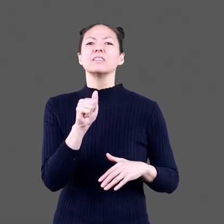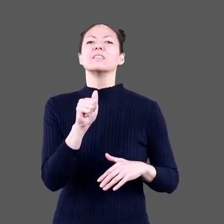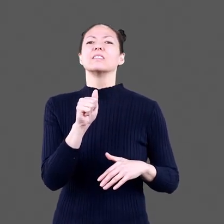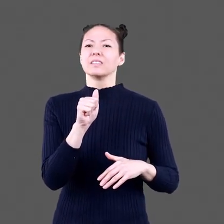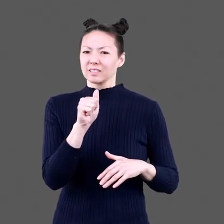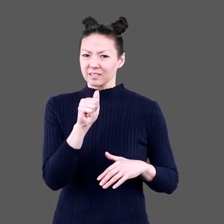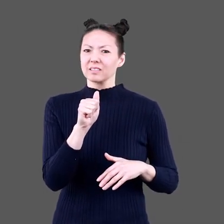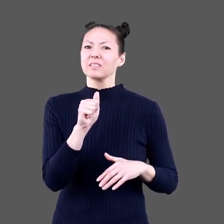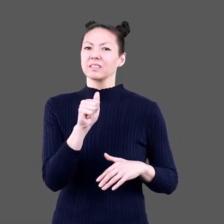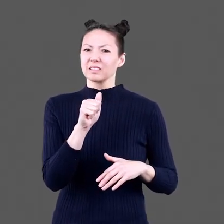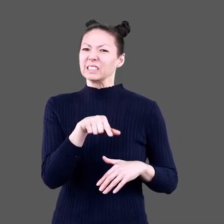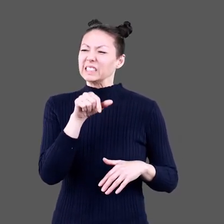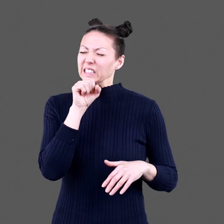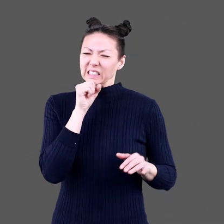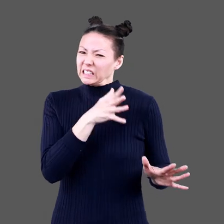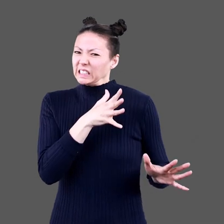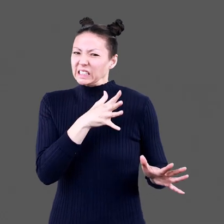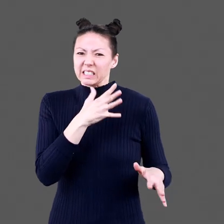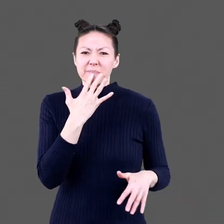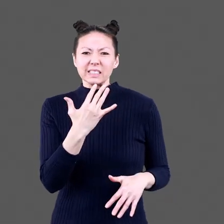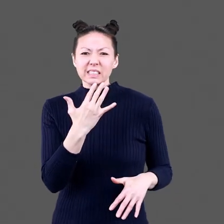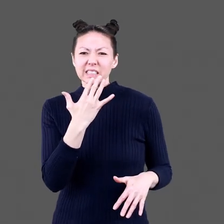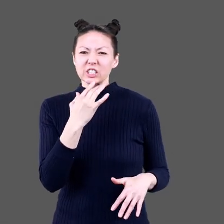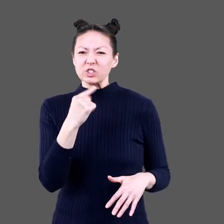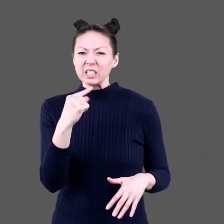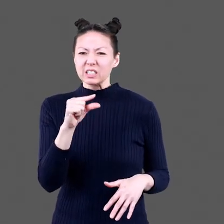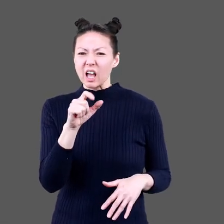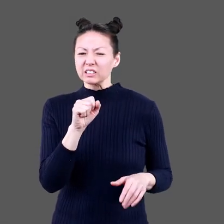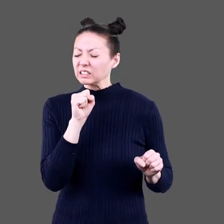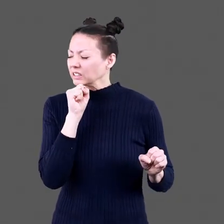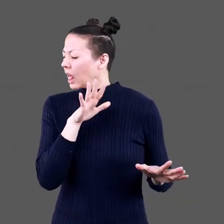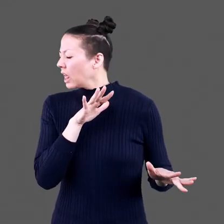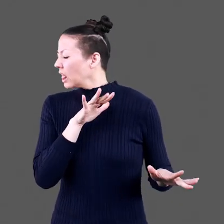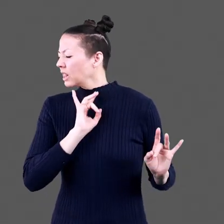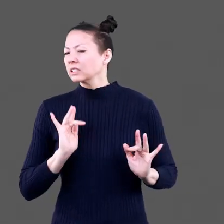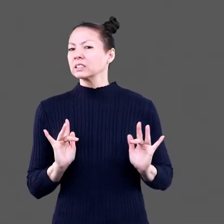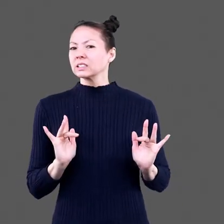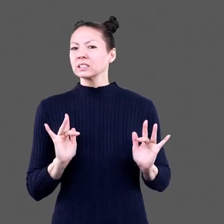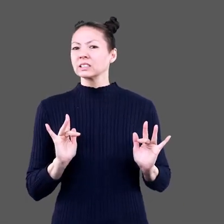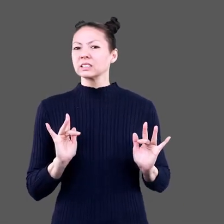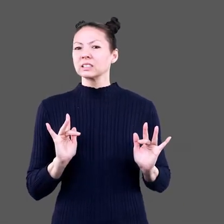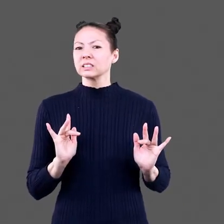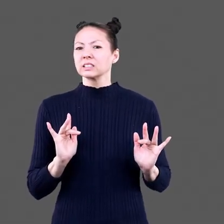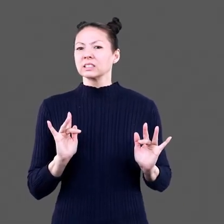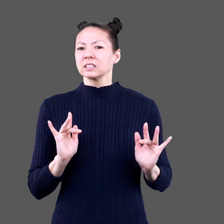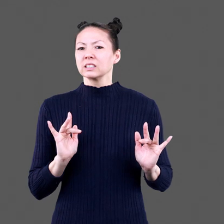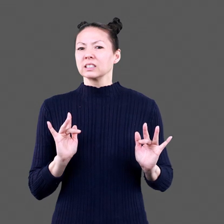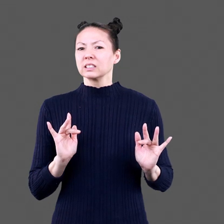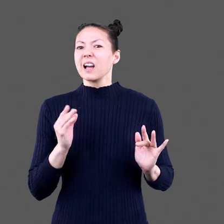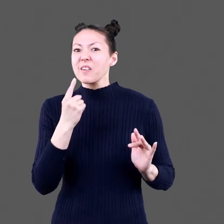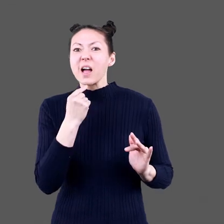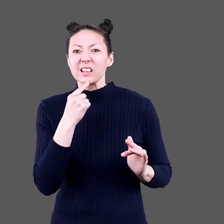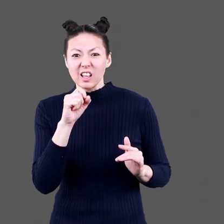even more They hate spicy green salsa and spicy red